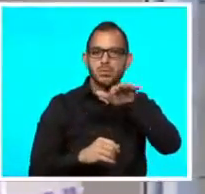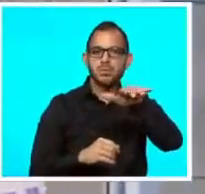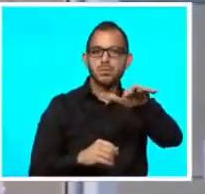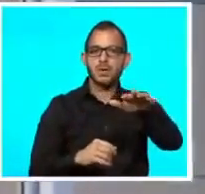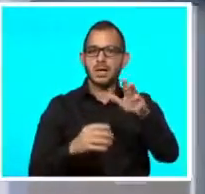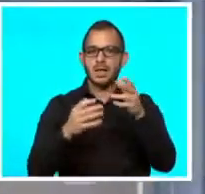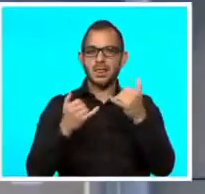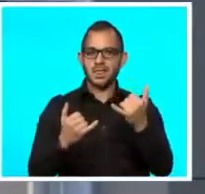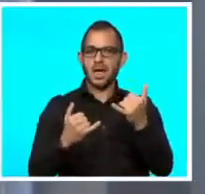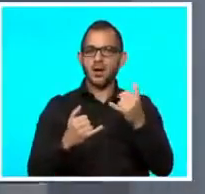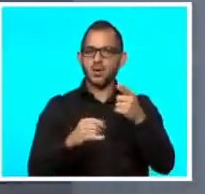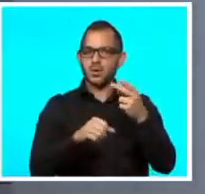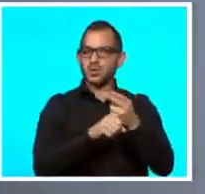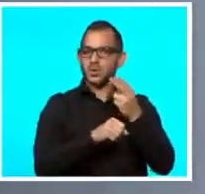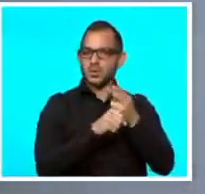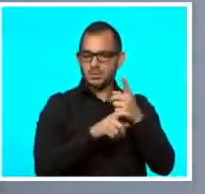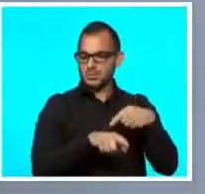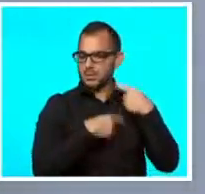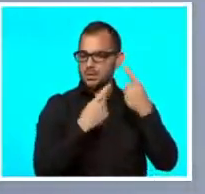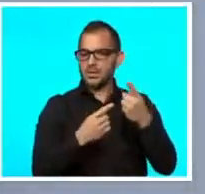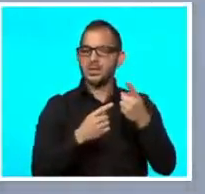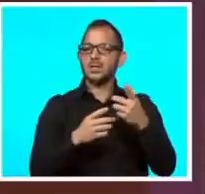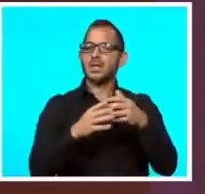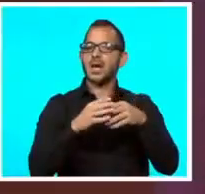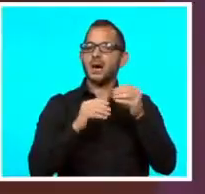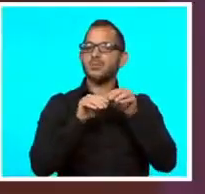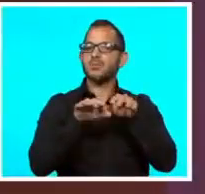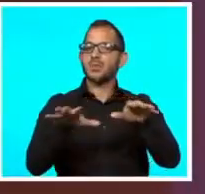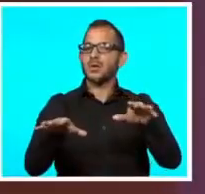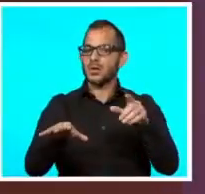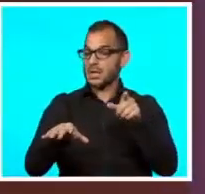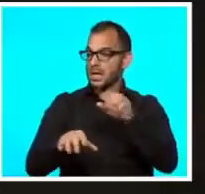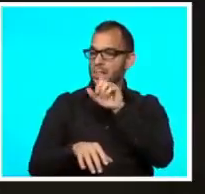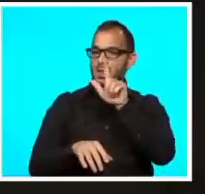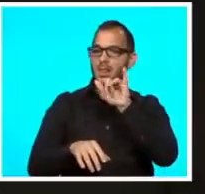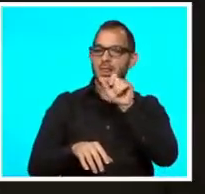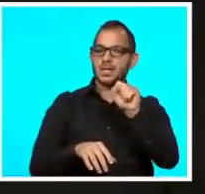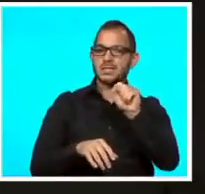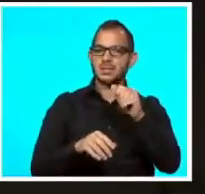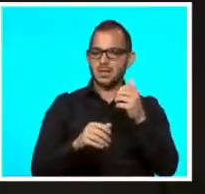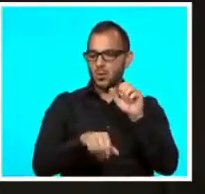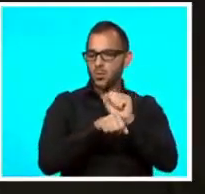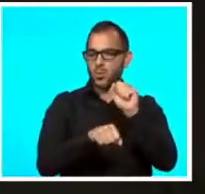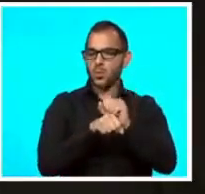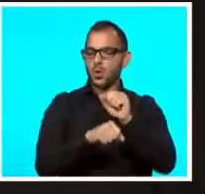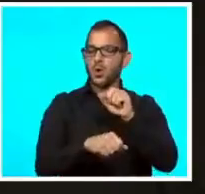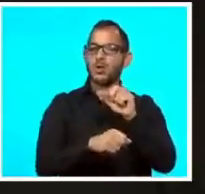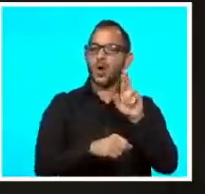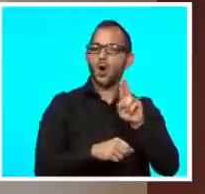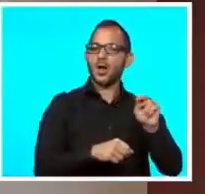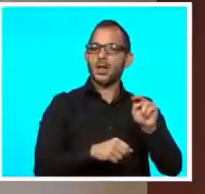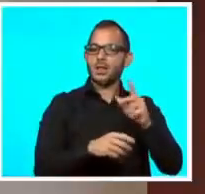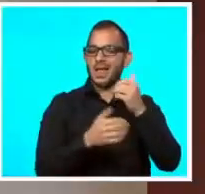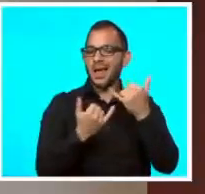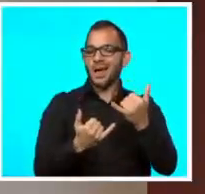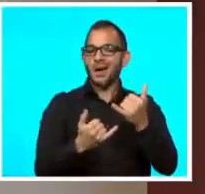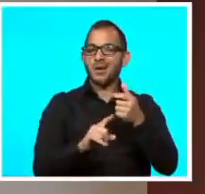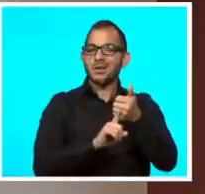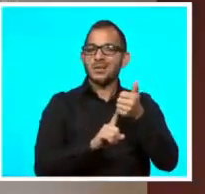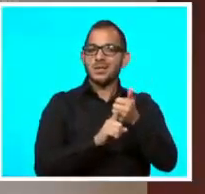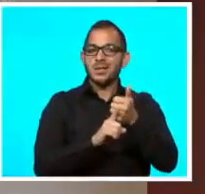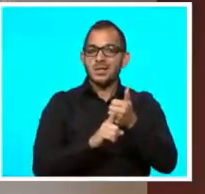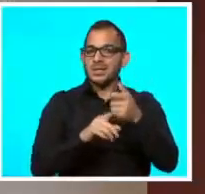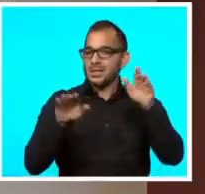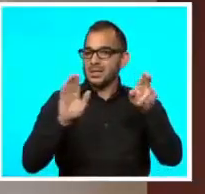This is a new norm in the midst of the coronavirus outbreak. Lisa Aguilar, employee health nurse at Harlingen Medical Center, says there's